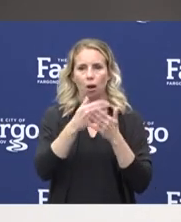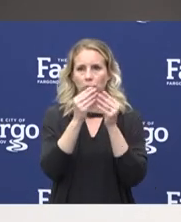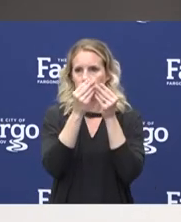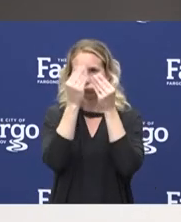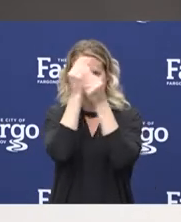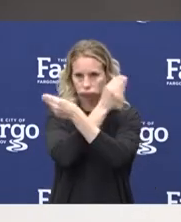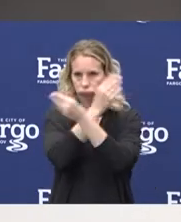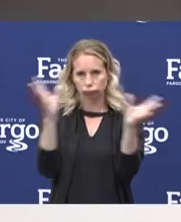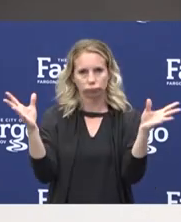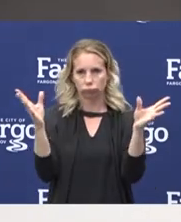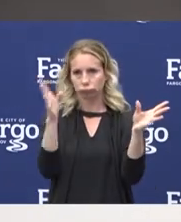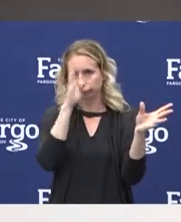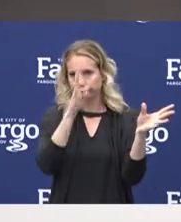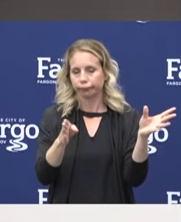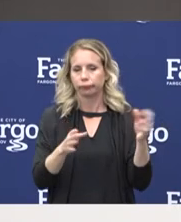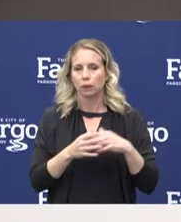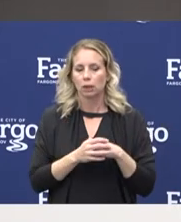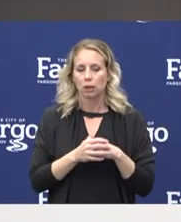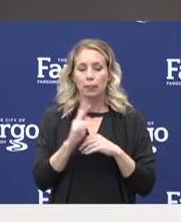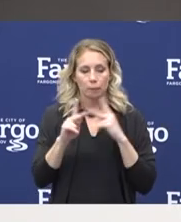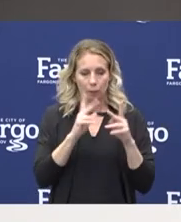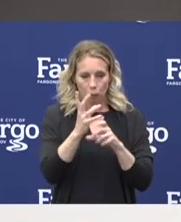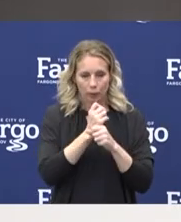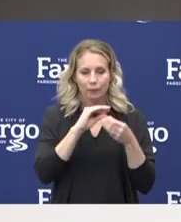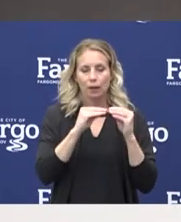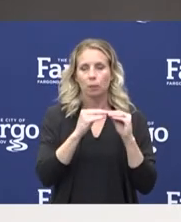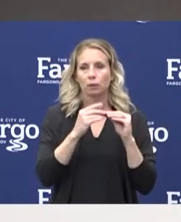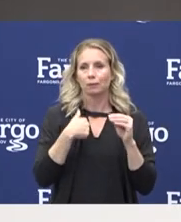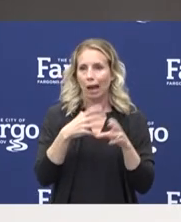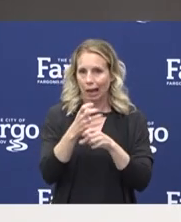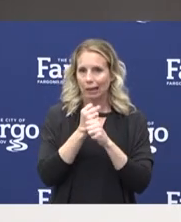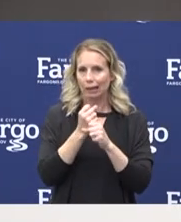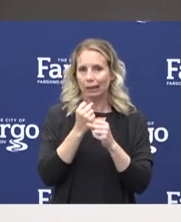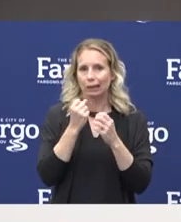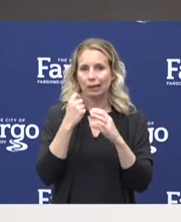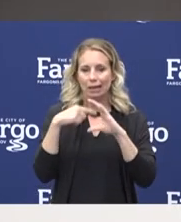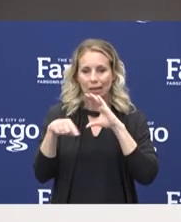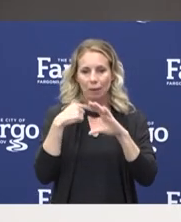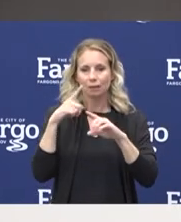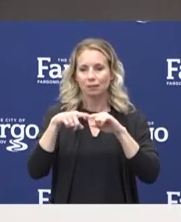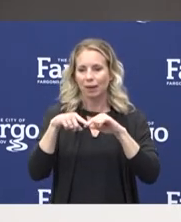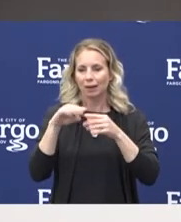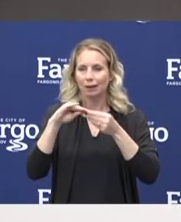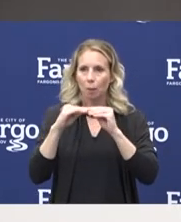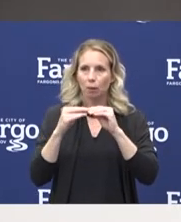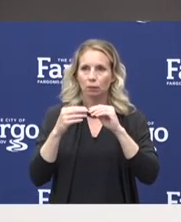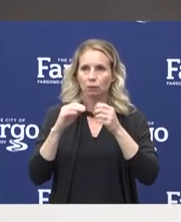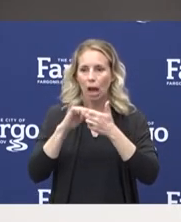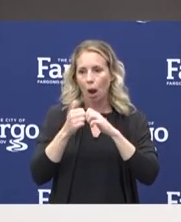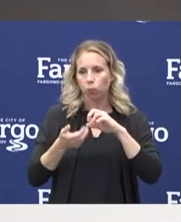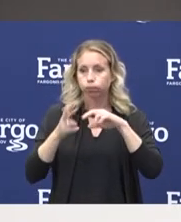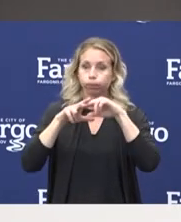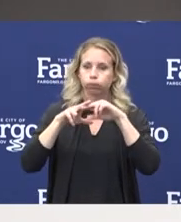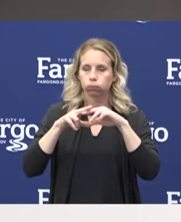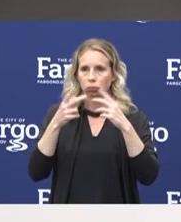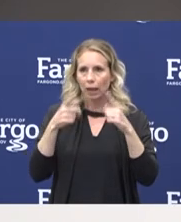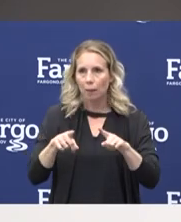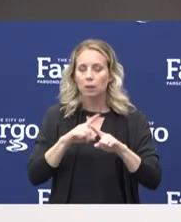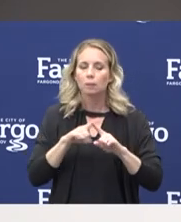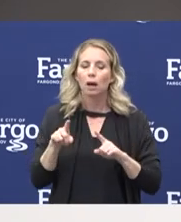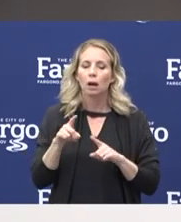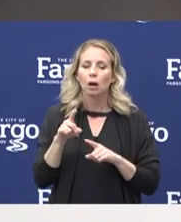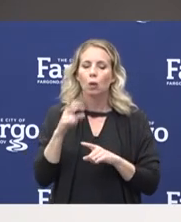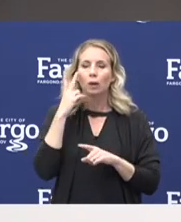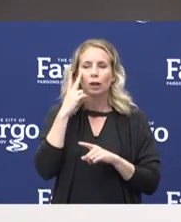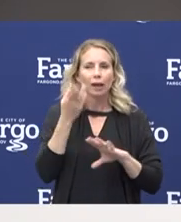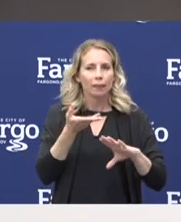numbers. And I know I'll receive emails depending on how high those numbers go, but really look at the death rate and the hospitalizations.